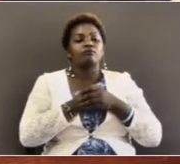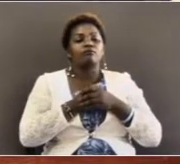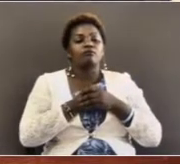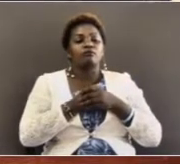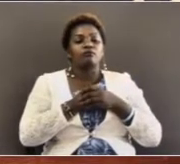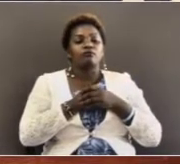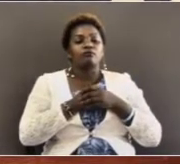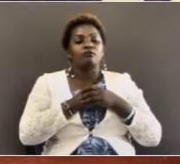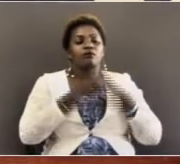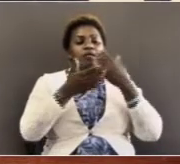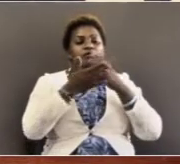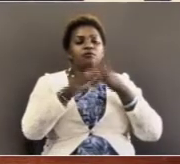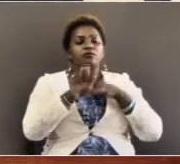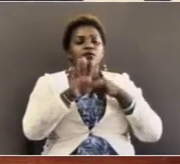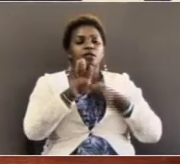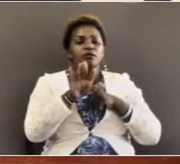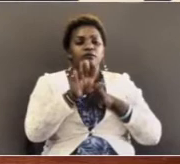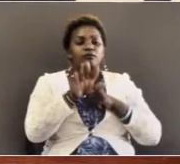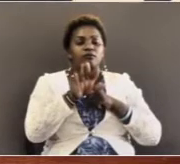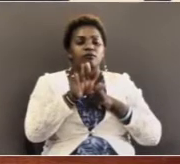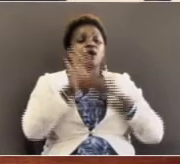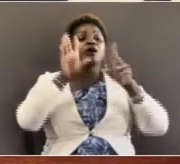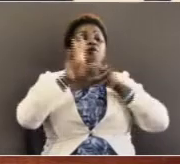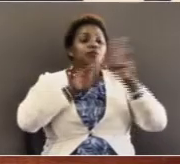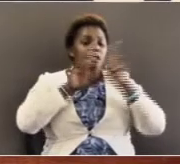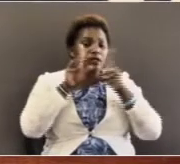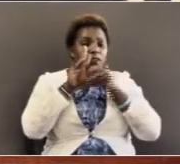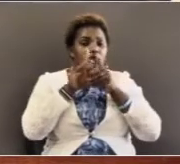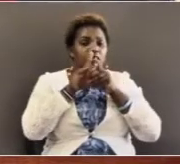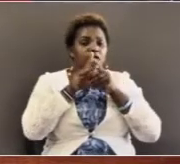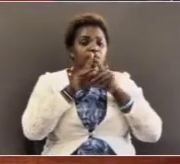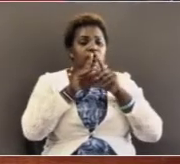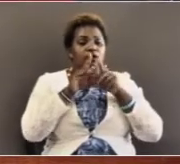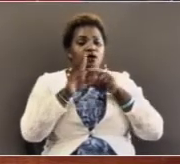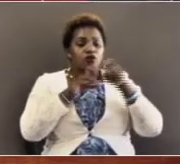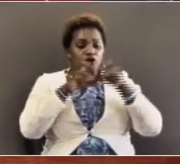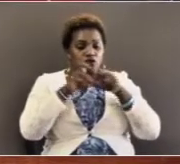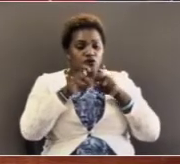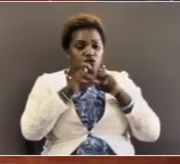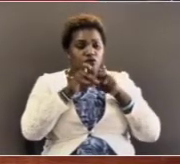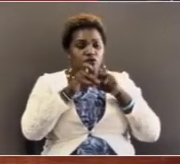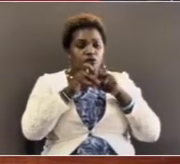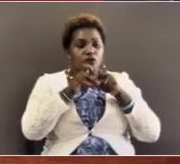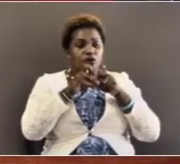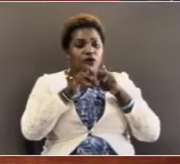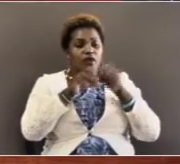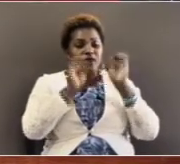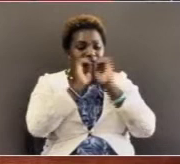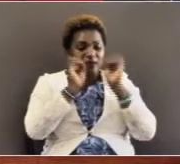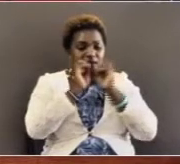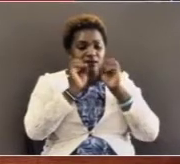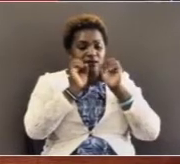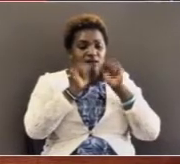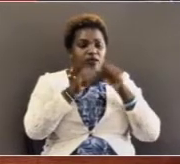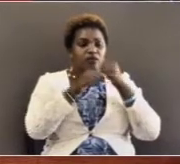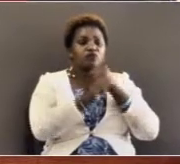in other words daddy as the controls there is nothing to